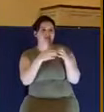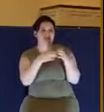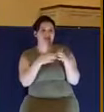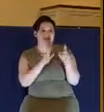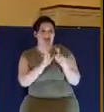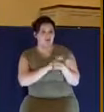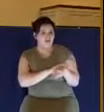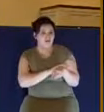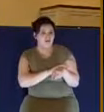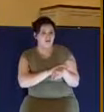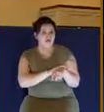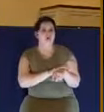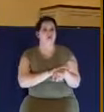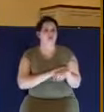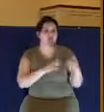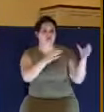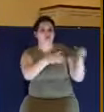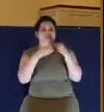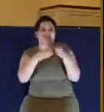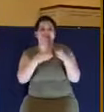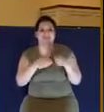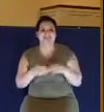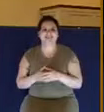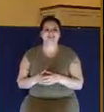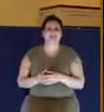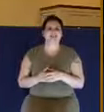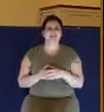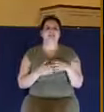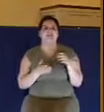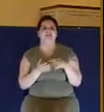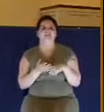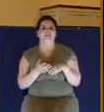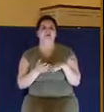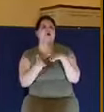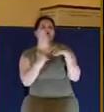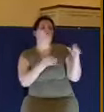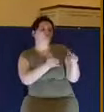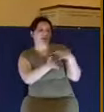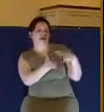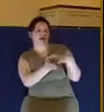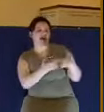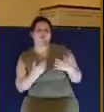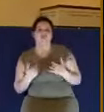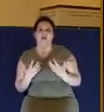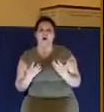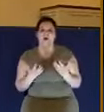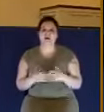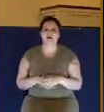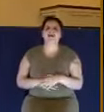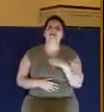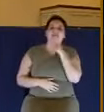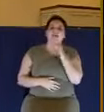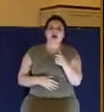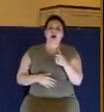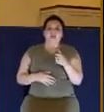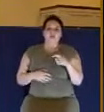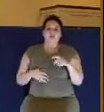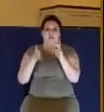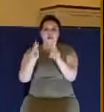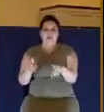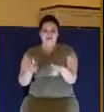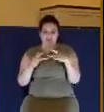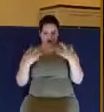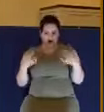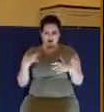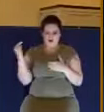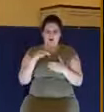condemning, but it's the lack of compassion. It's the sinful heart of one person against another. James